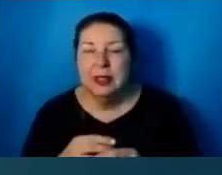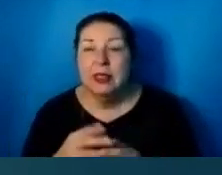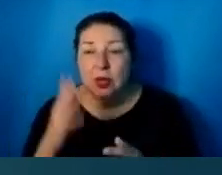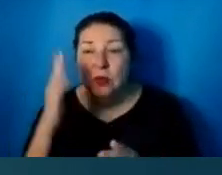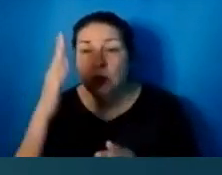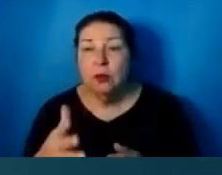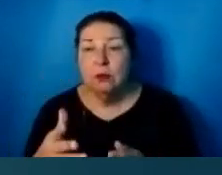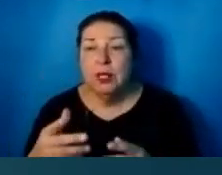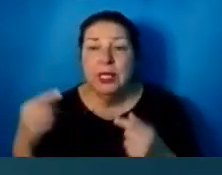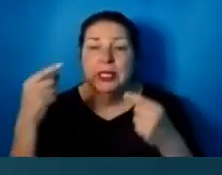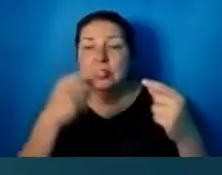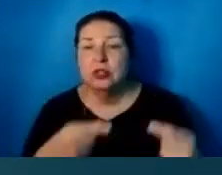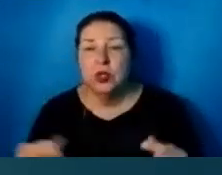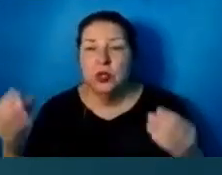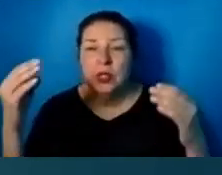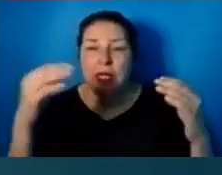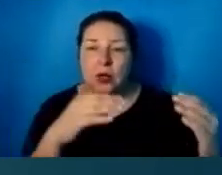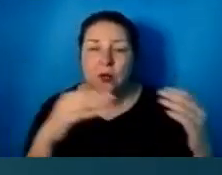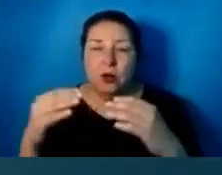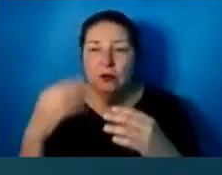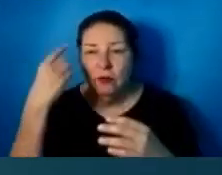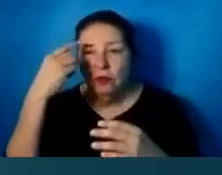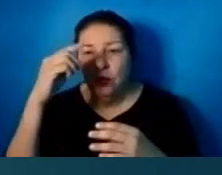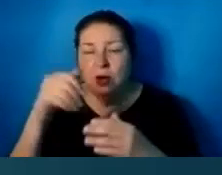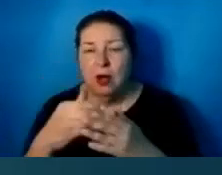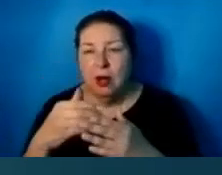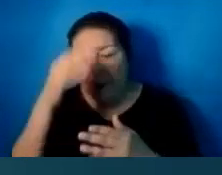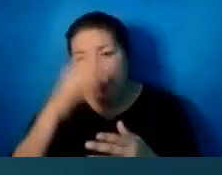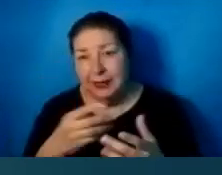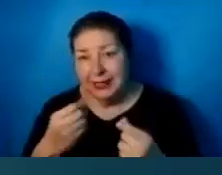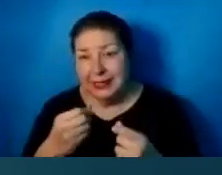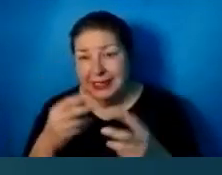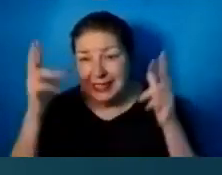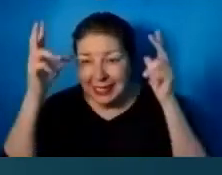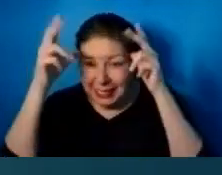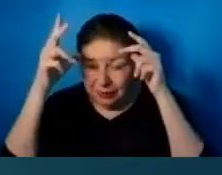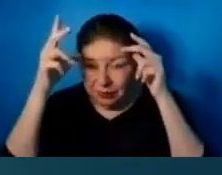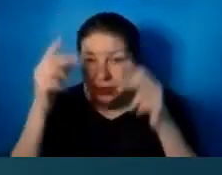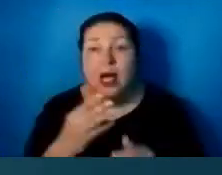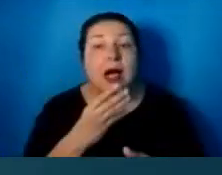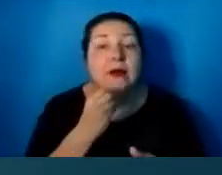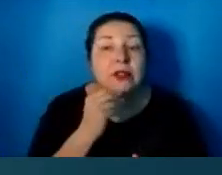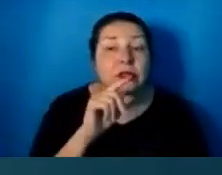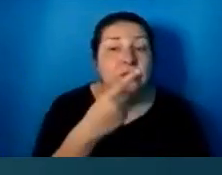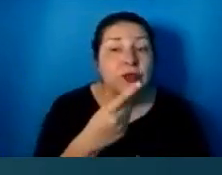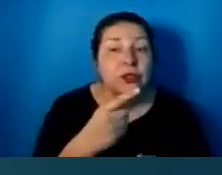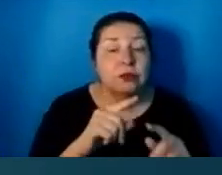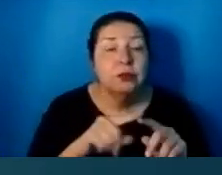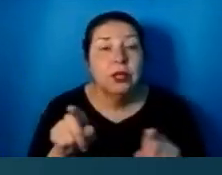distress for every soul of man who does evil, of the Jew first, but also the Greek.